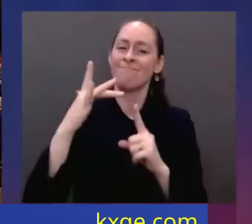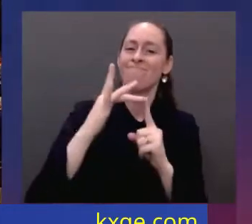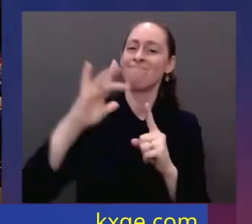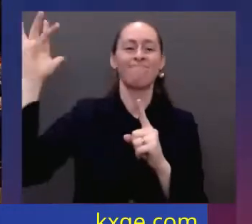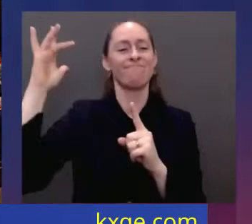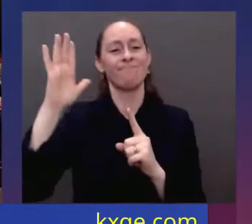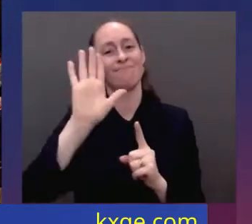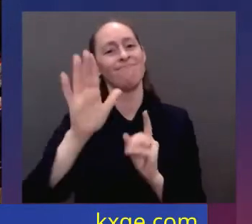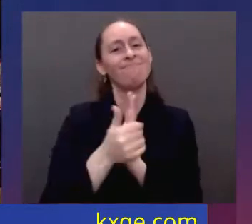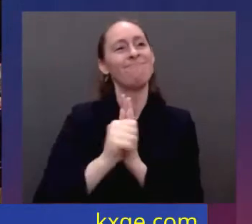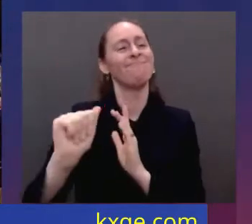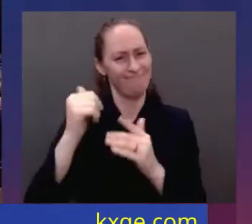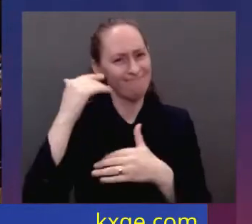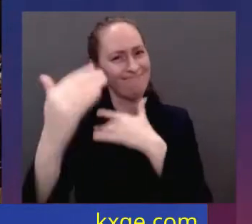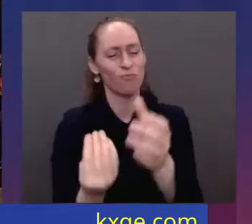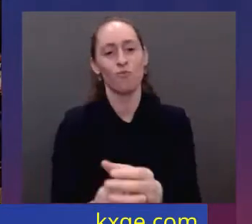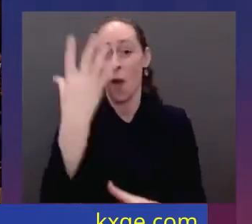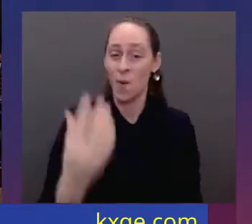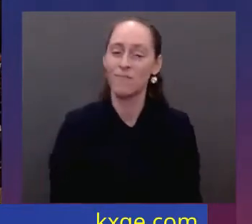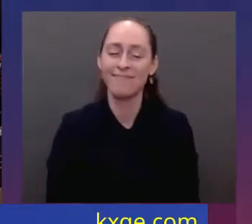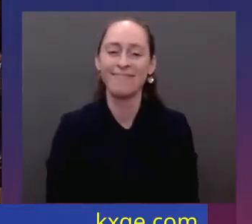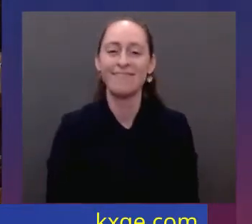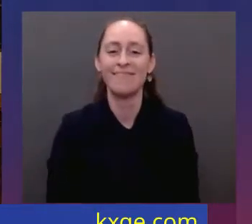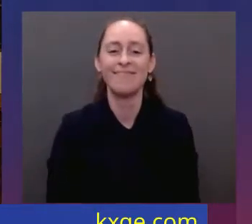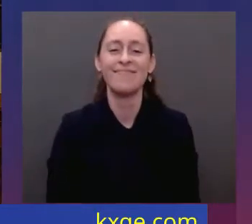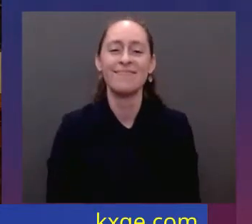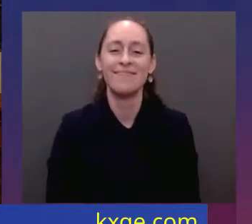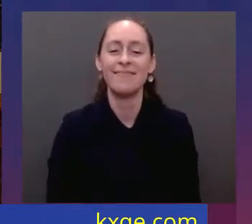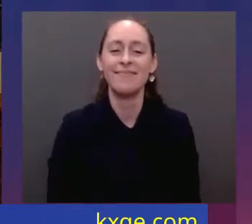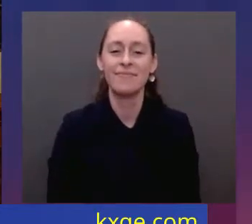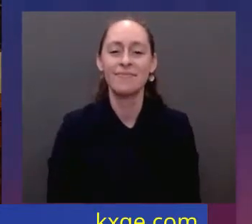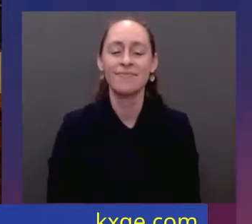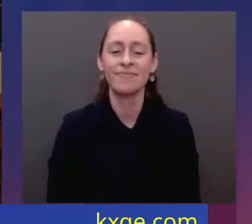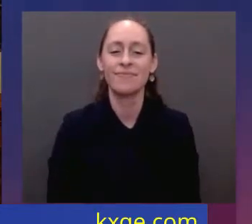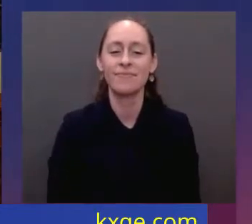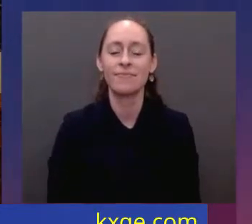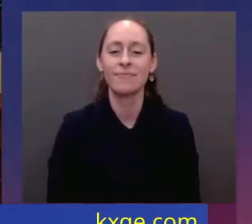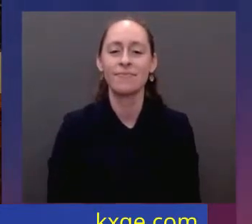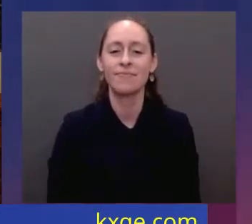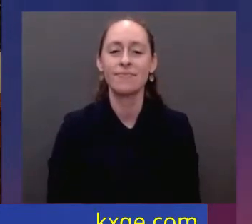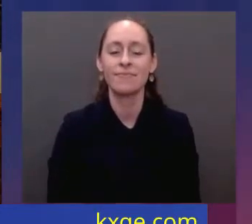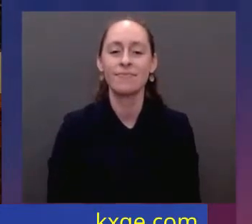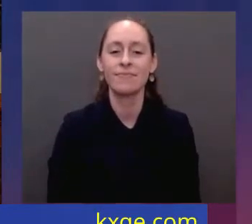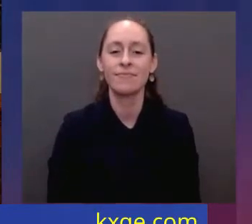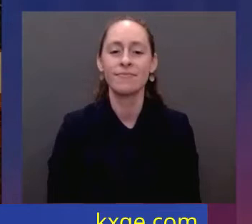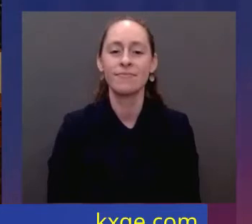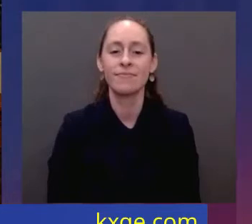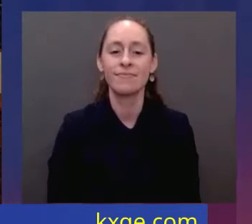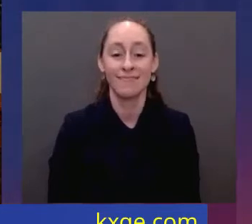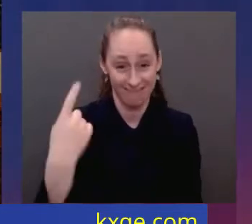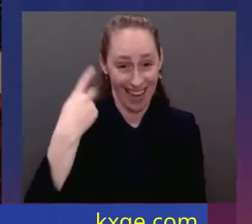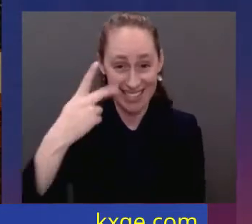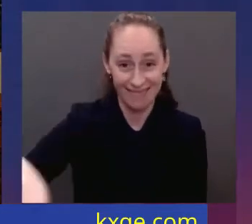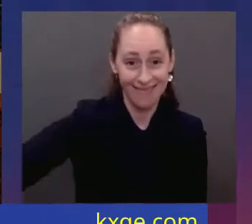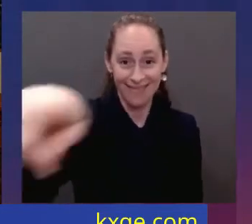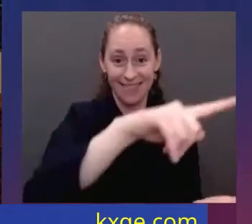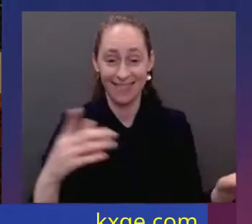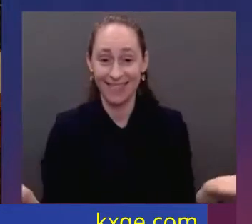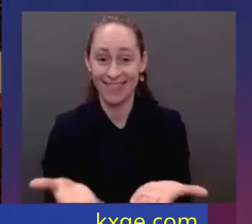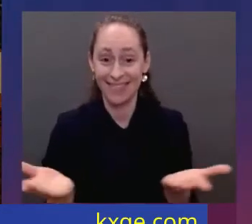As I've just demonstrated, what often appears we do not agree, and that we do agree on a lot more things than we acknowledge.